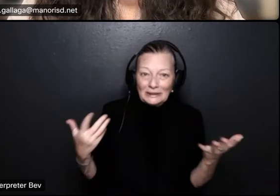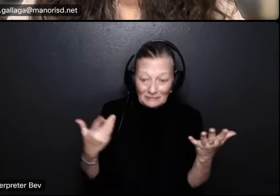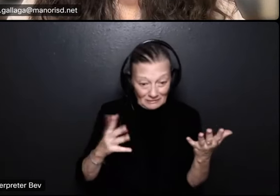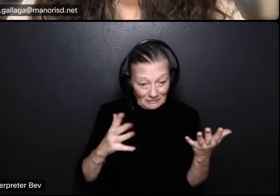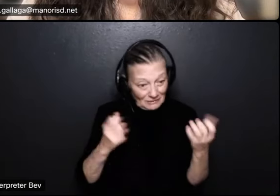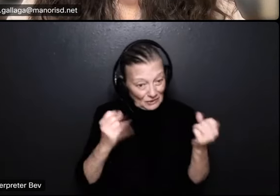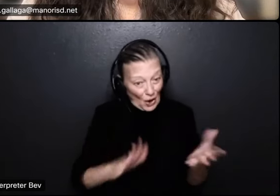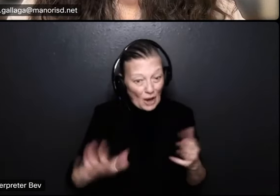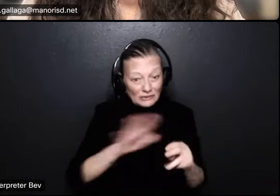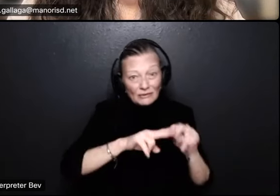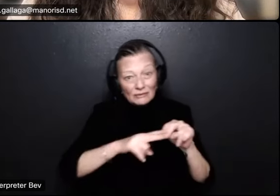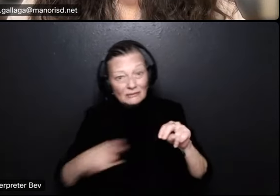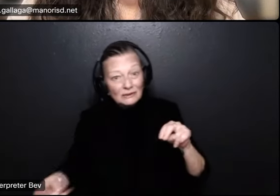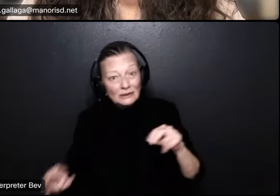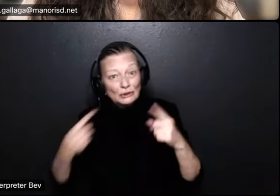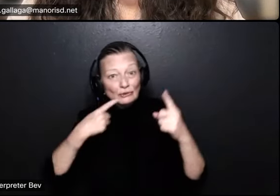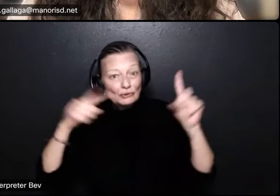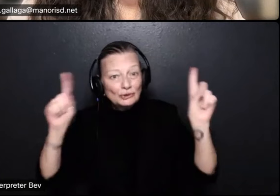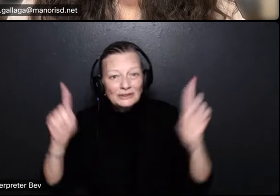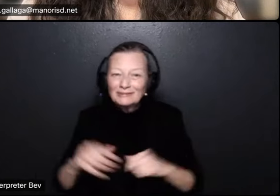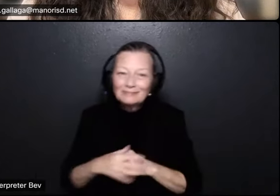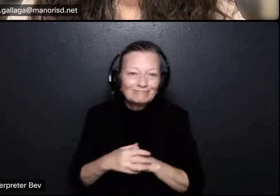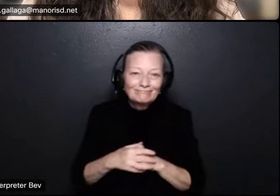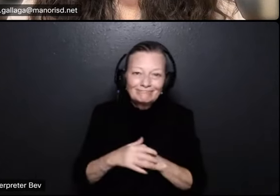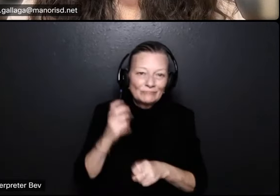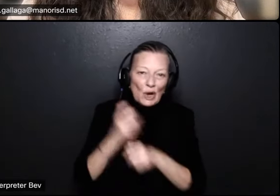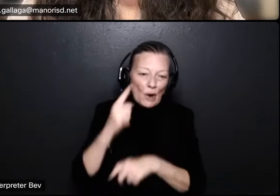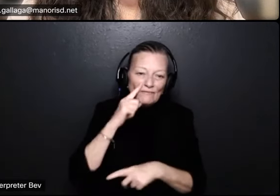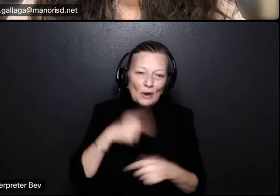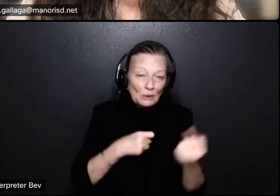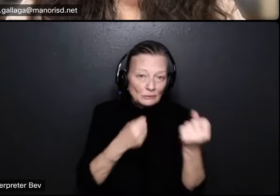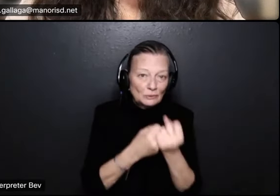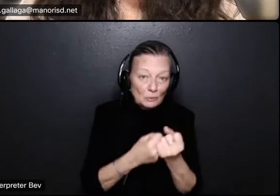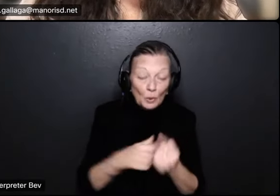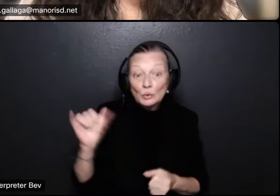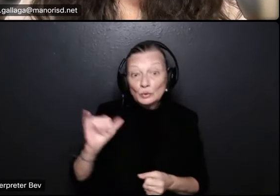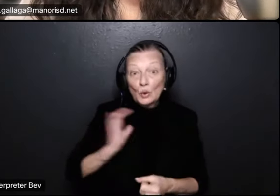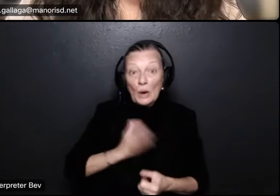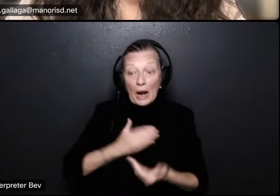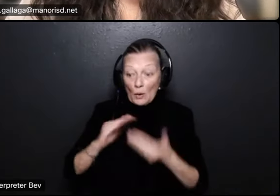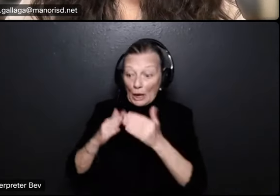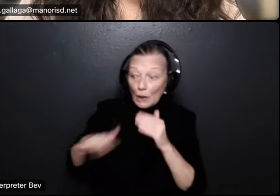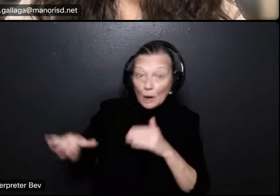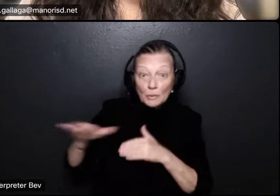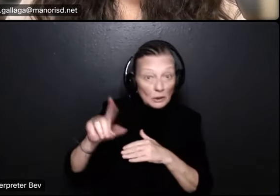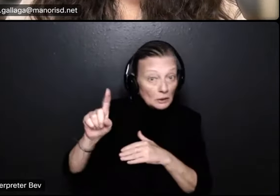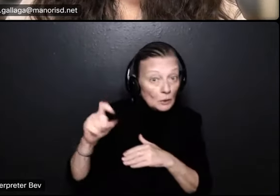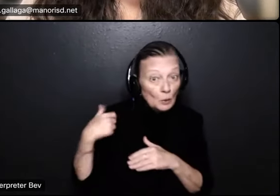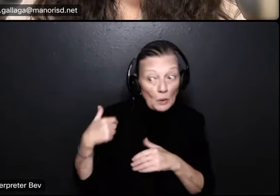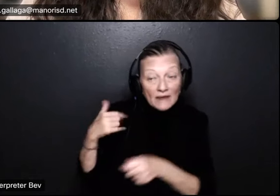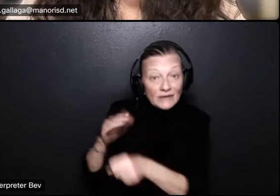the other issue that i worry about is in in our neighborhood do we have enough child care available